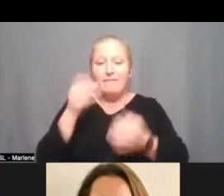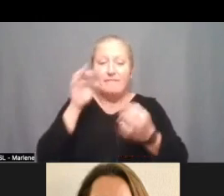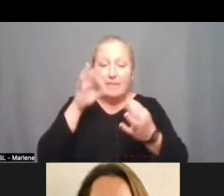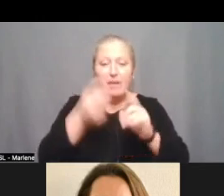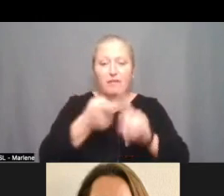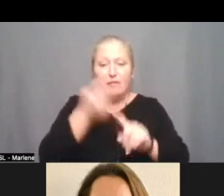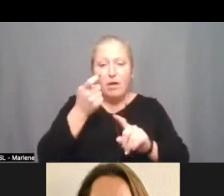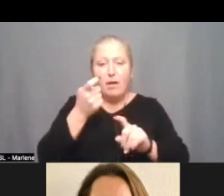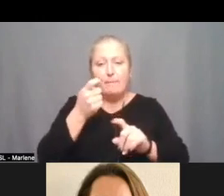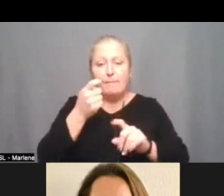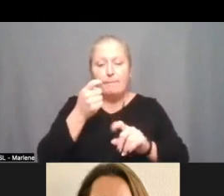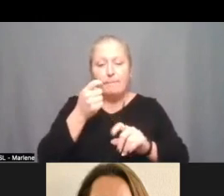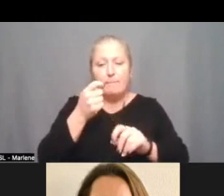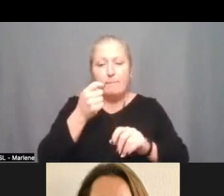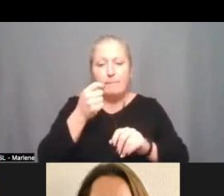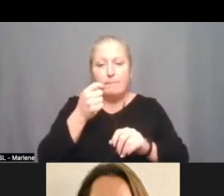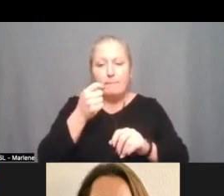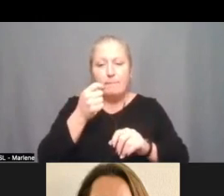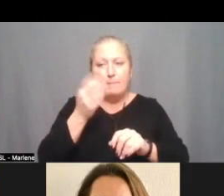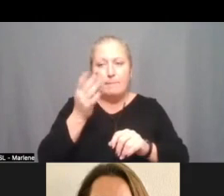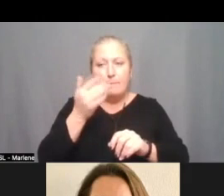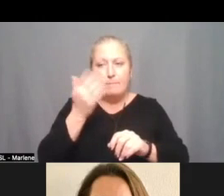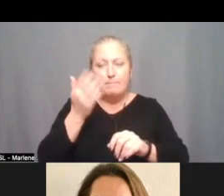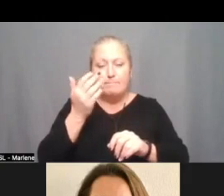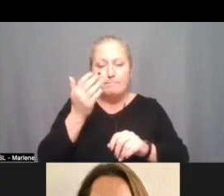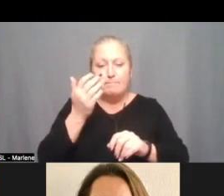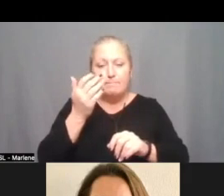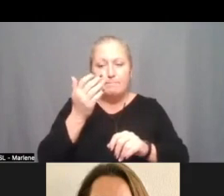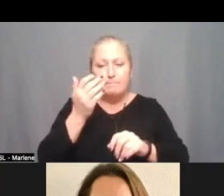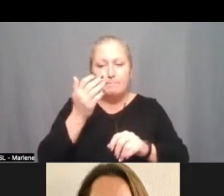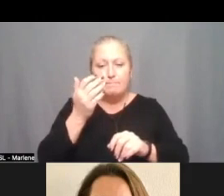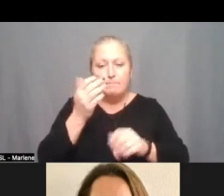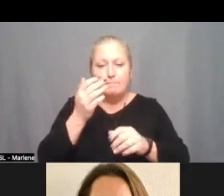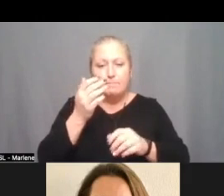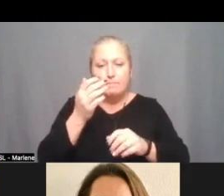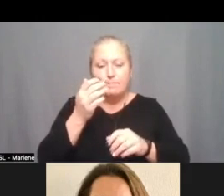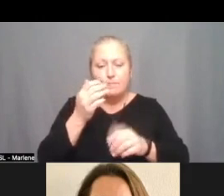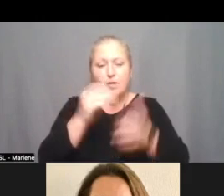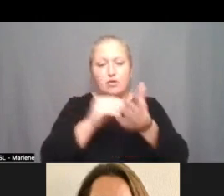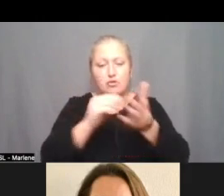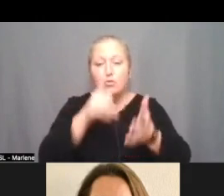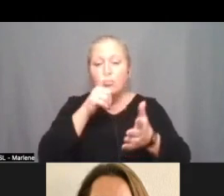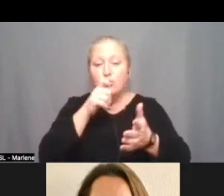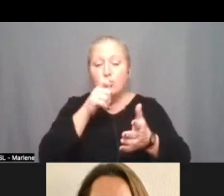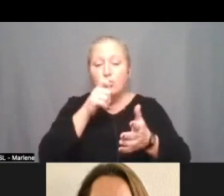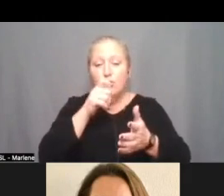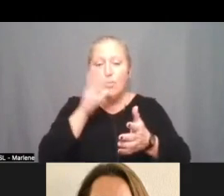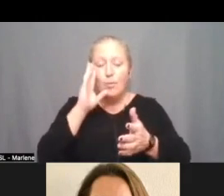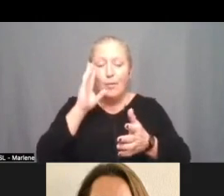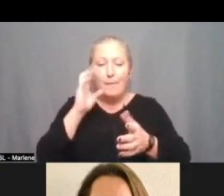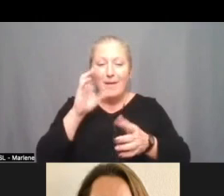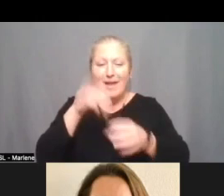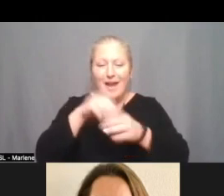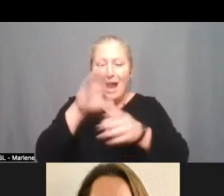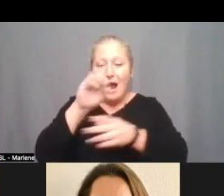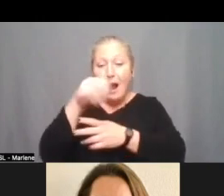um you know some of our students that potentially would have been in compacted math or students that are